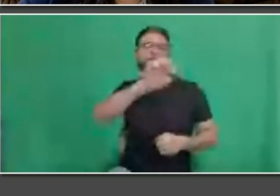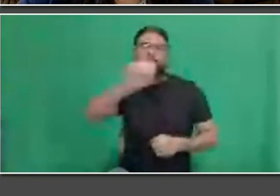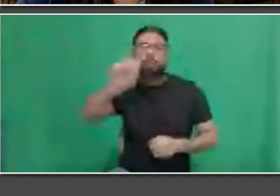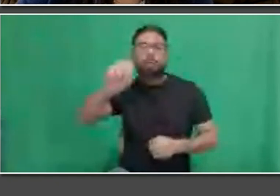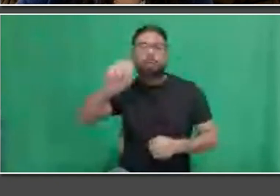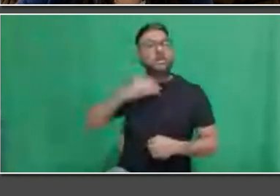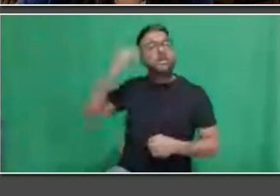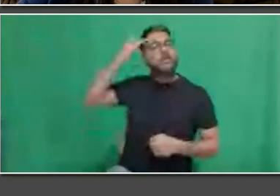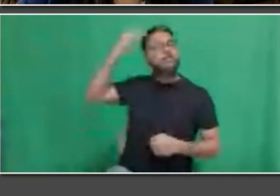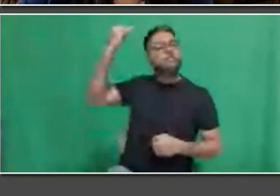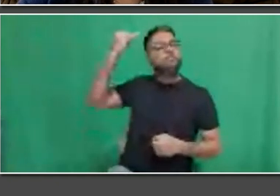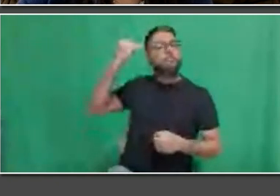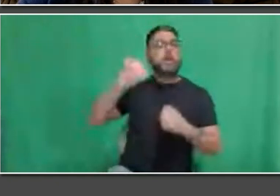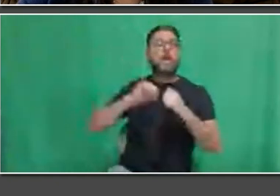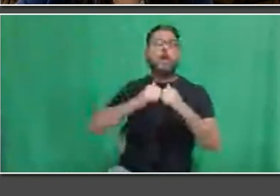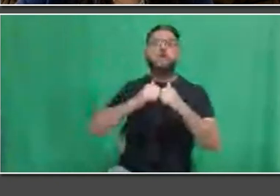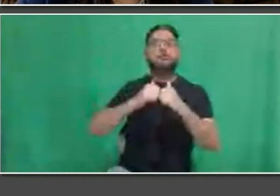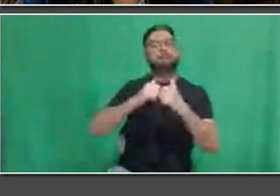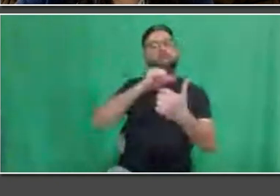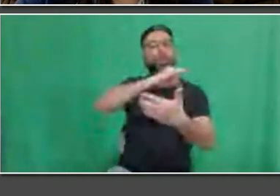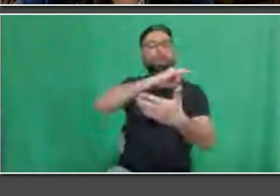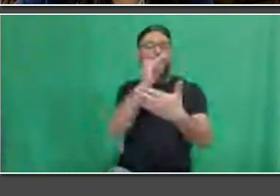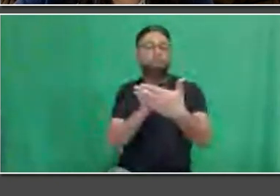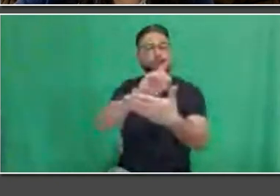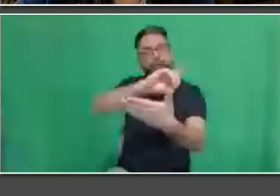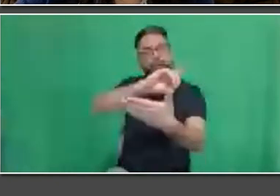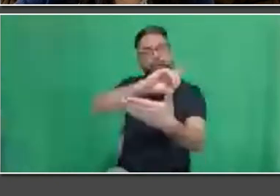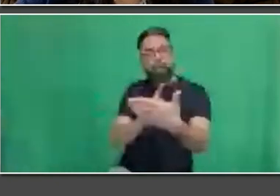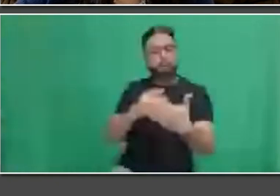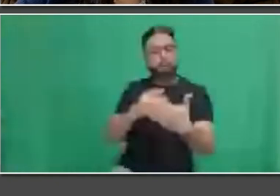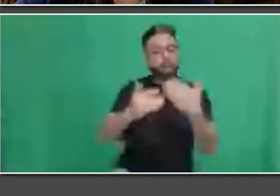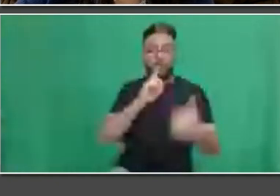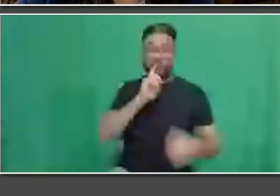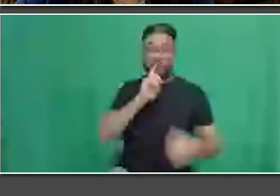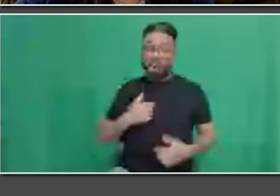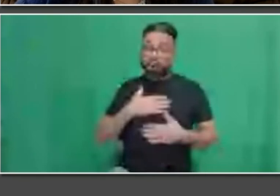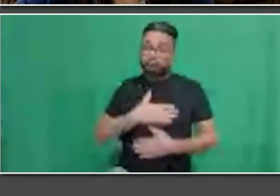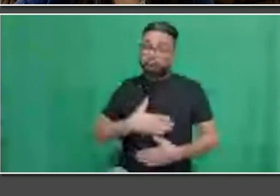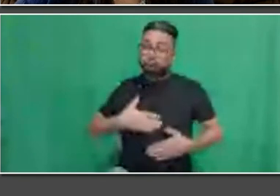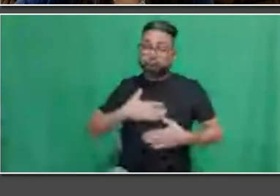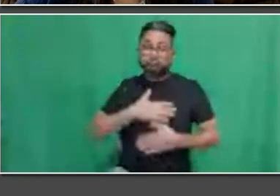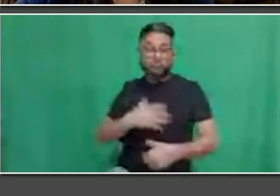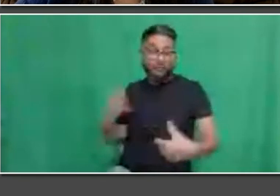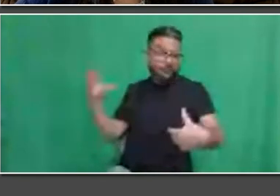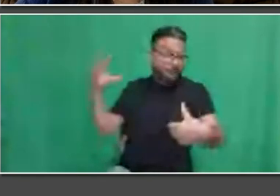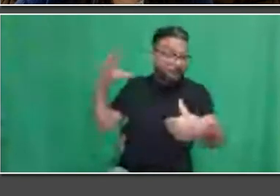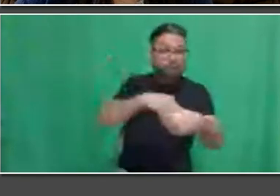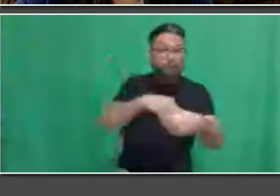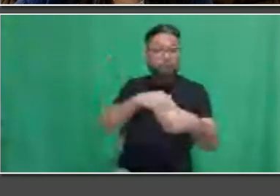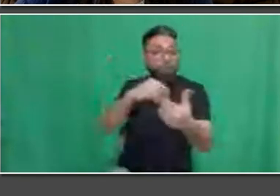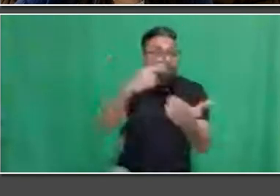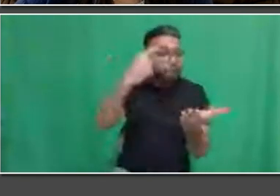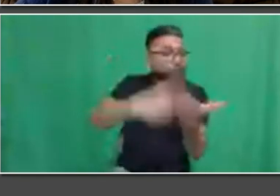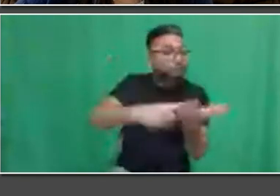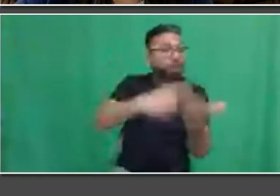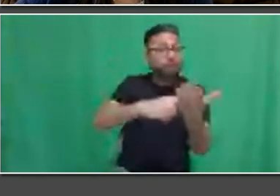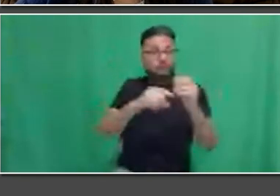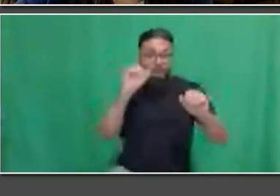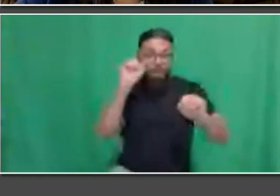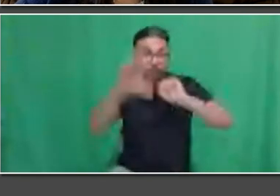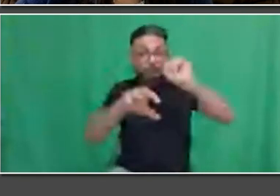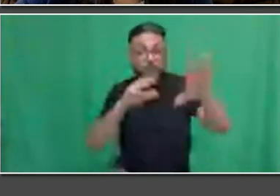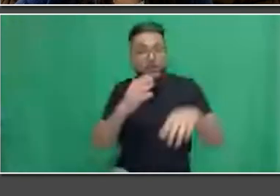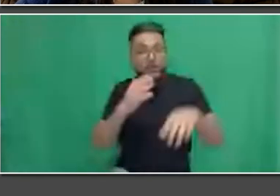opinions and decisions on the final design. I also conduct site visits to determine existing conditions and assess the site